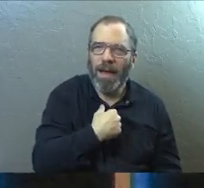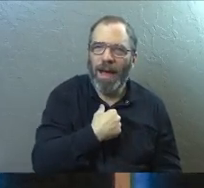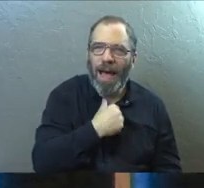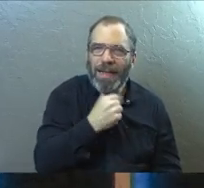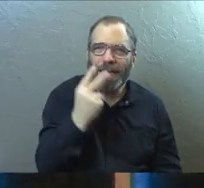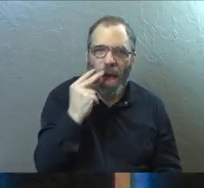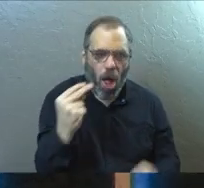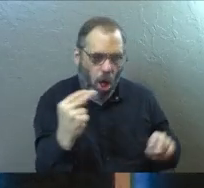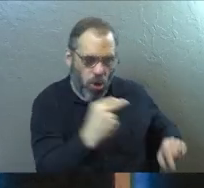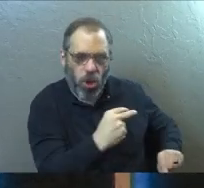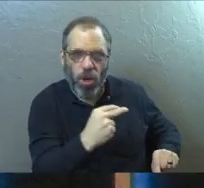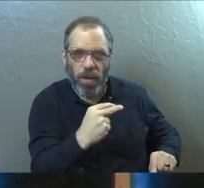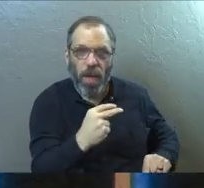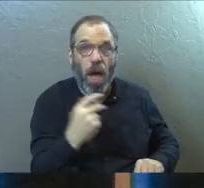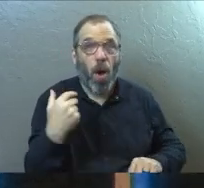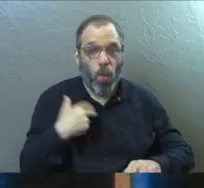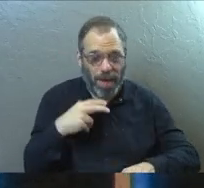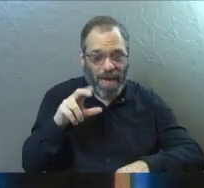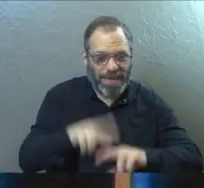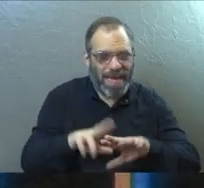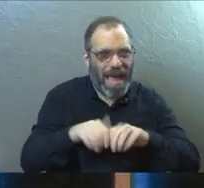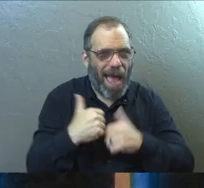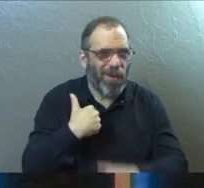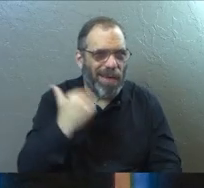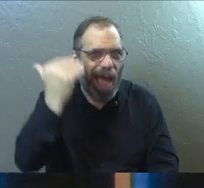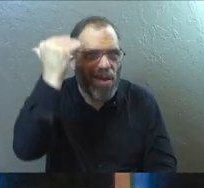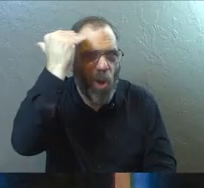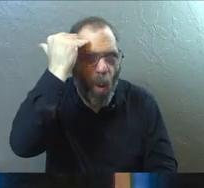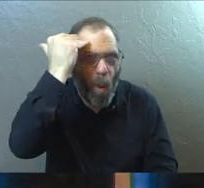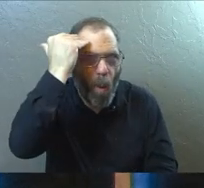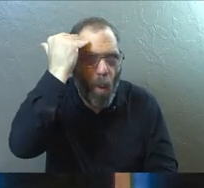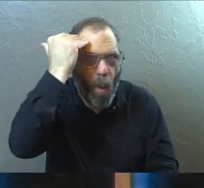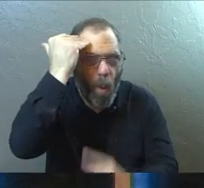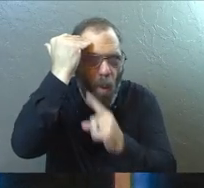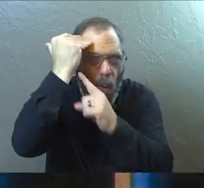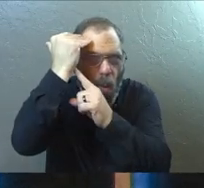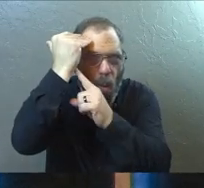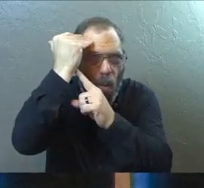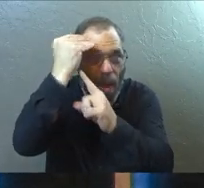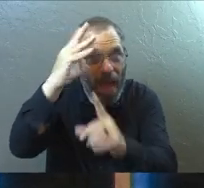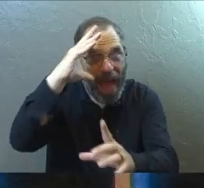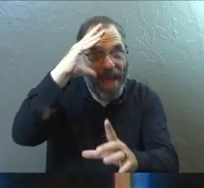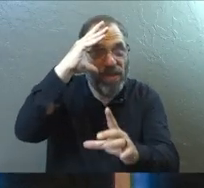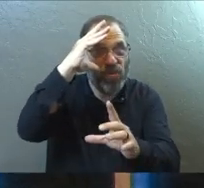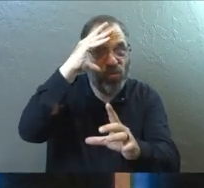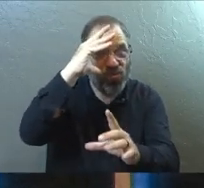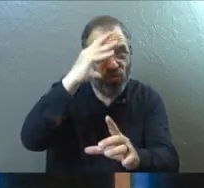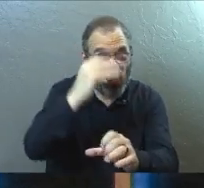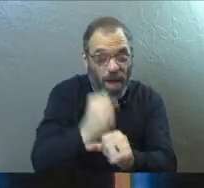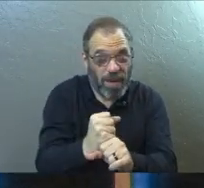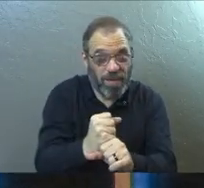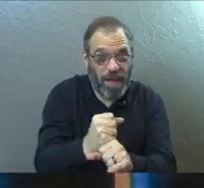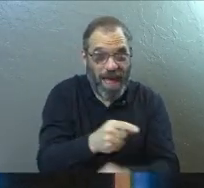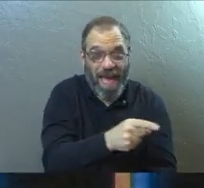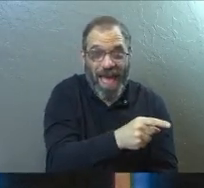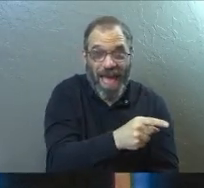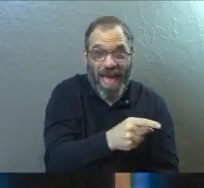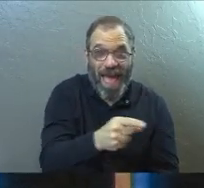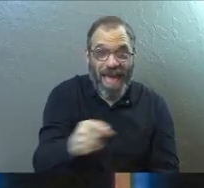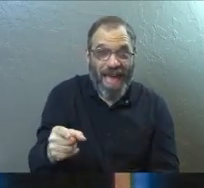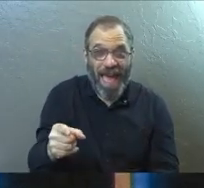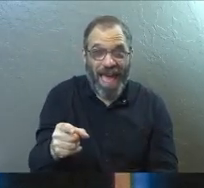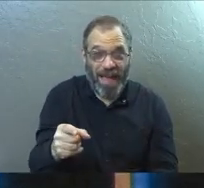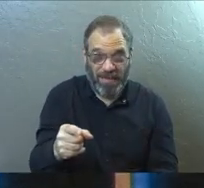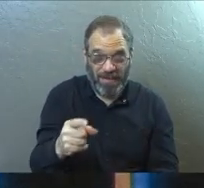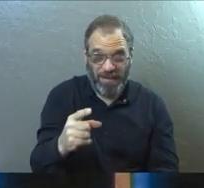at the stool. When I went to sit down, how did I know? I trusted. And some of you were not